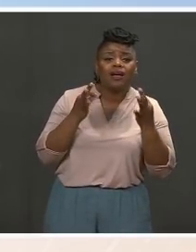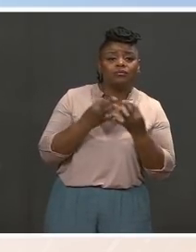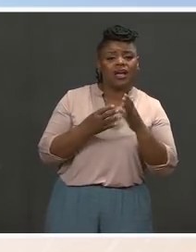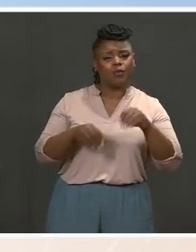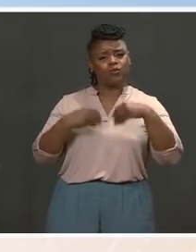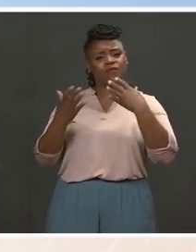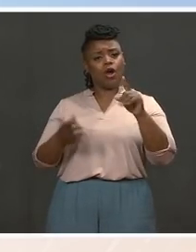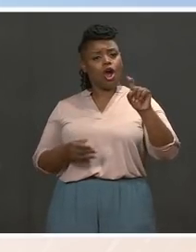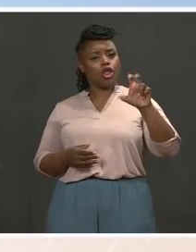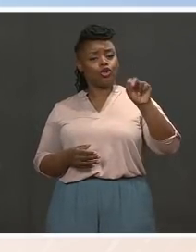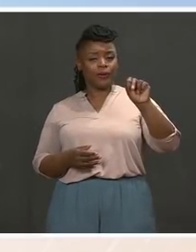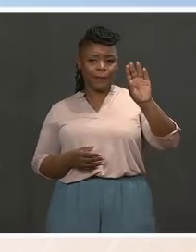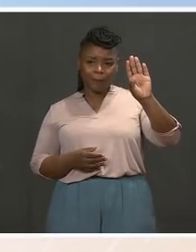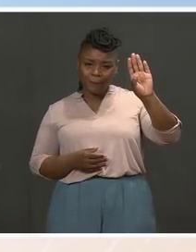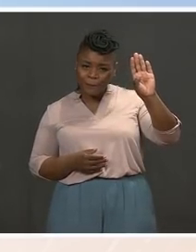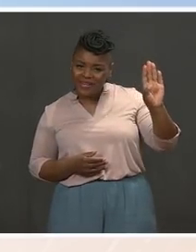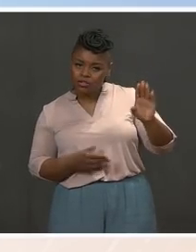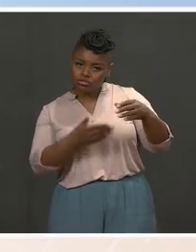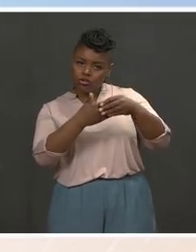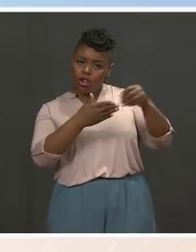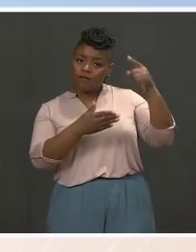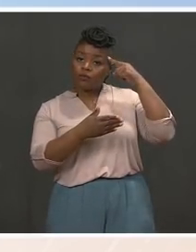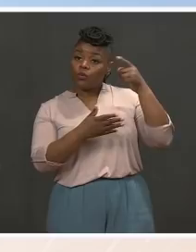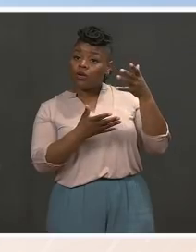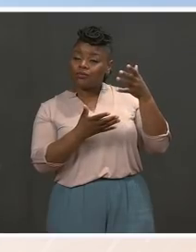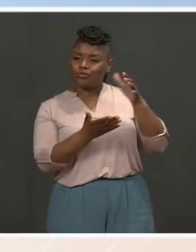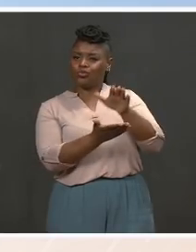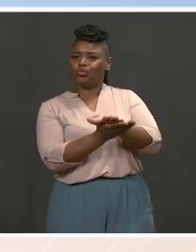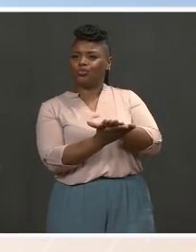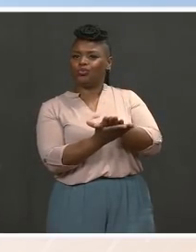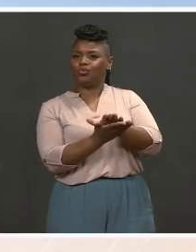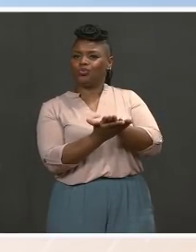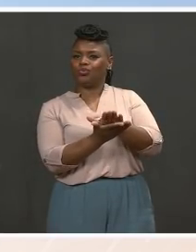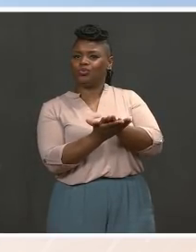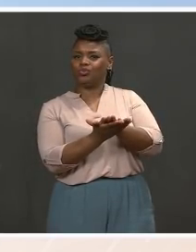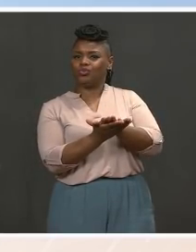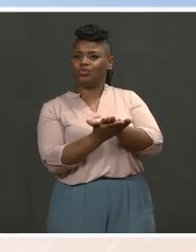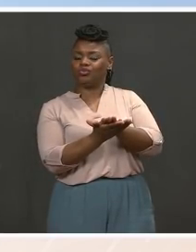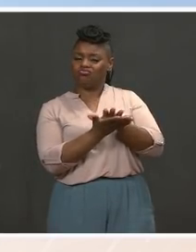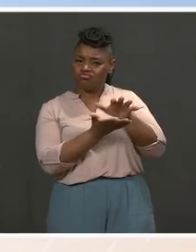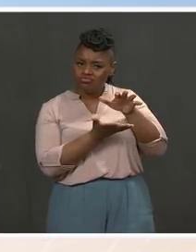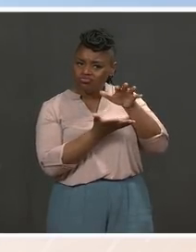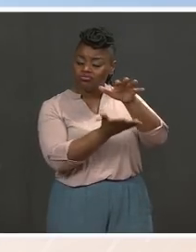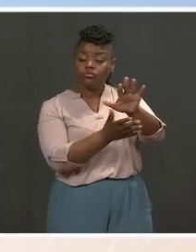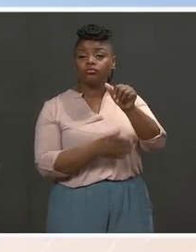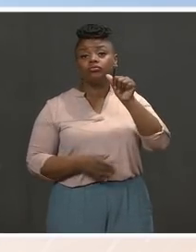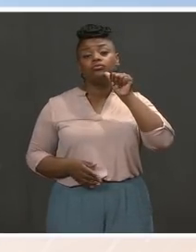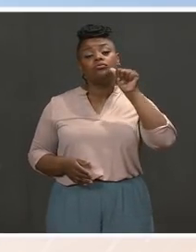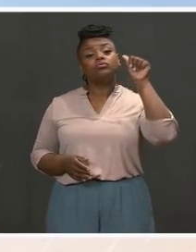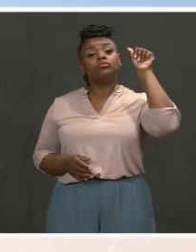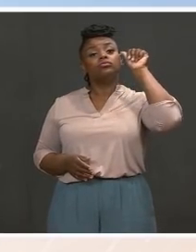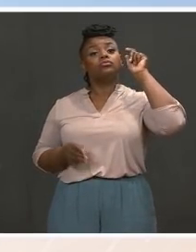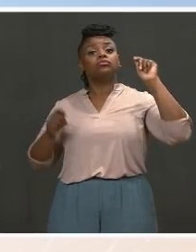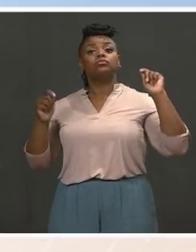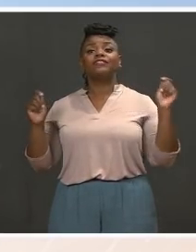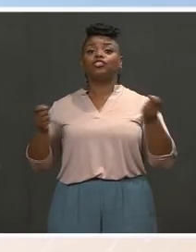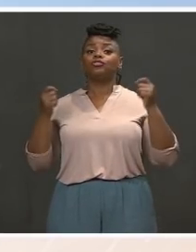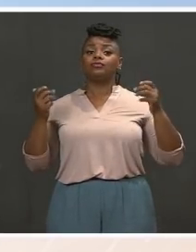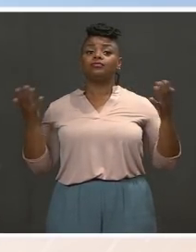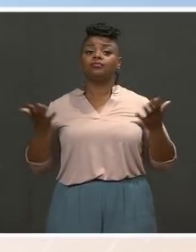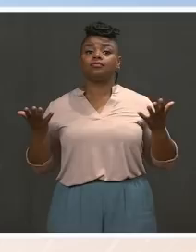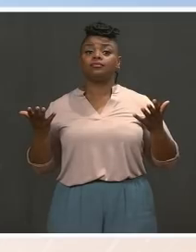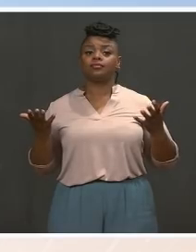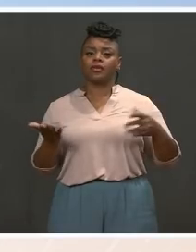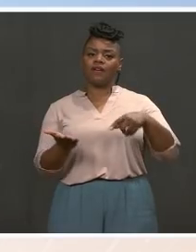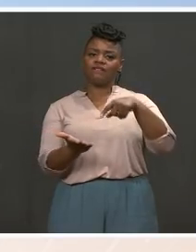to help schools serve all students and reopen. Yesterday, on the anniversary of the Affordable Care Act being signed into law, the